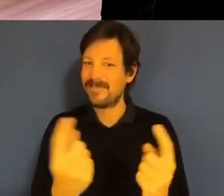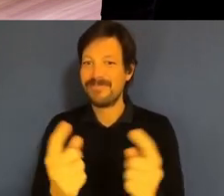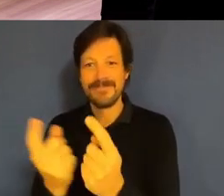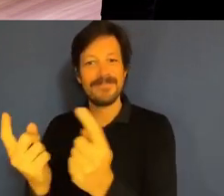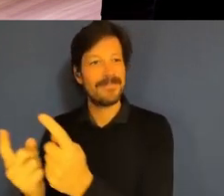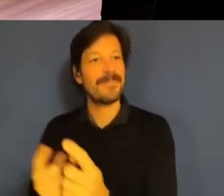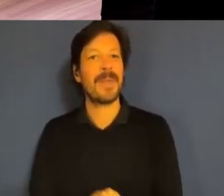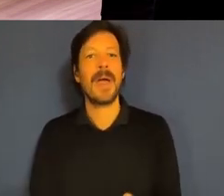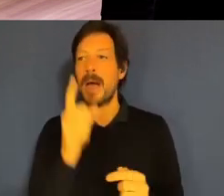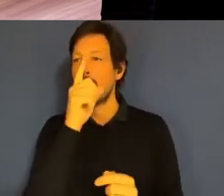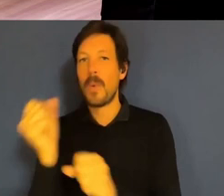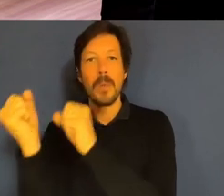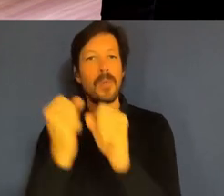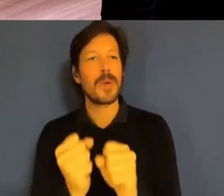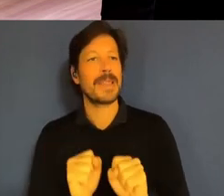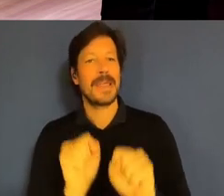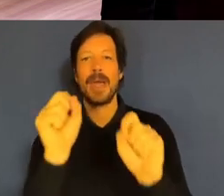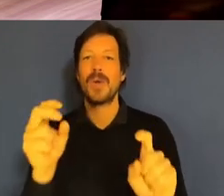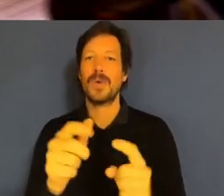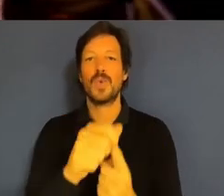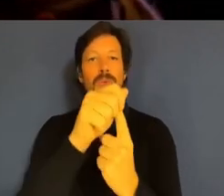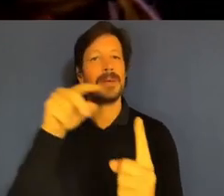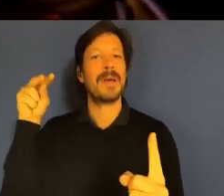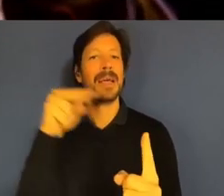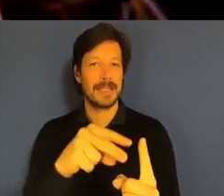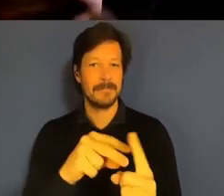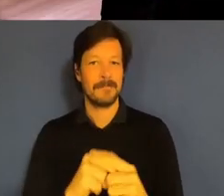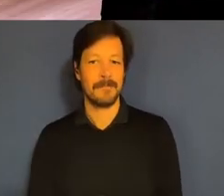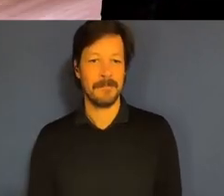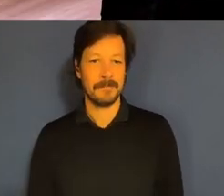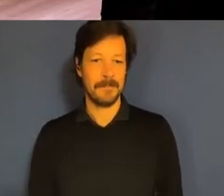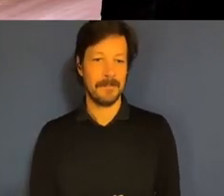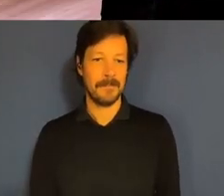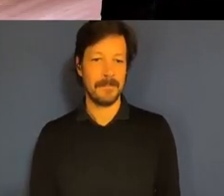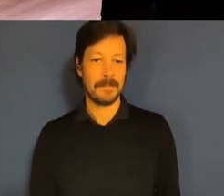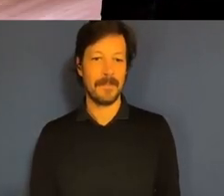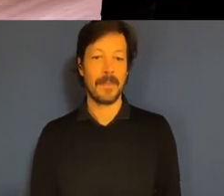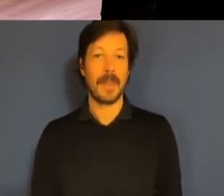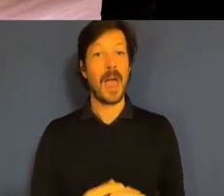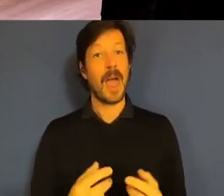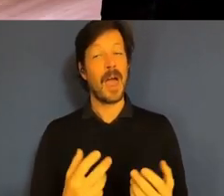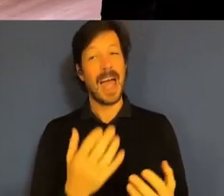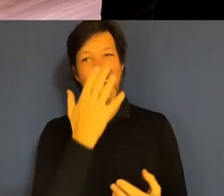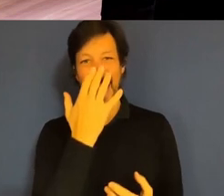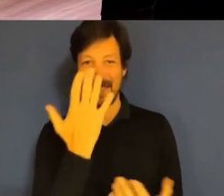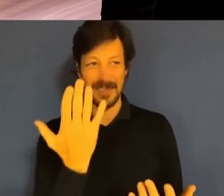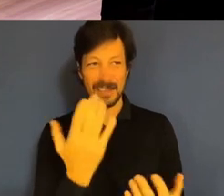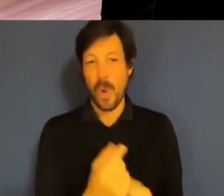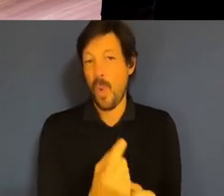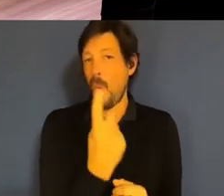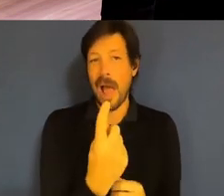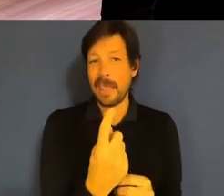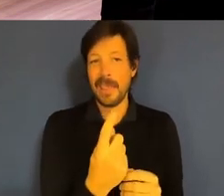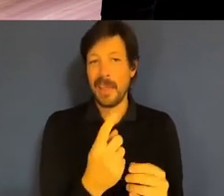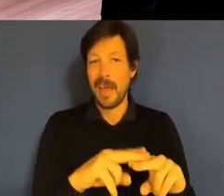is that unique quality to the workplace. And to me, age is really only just one of those factors and I